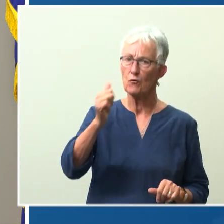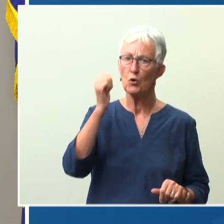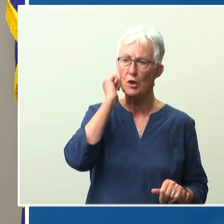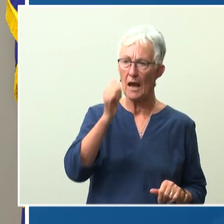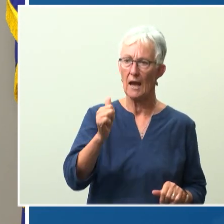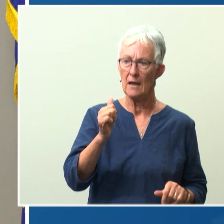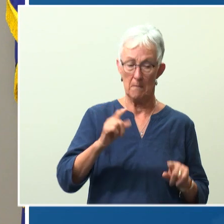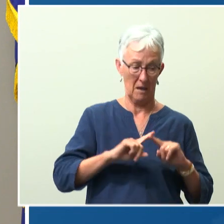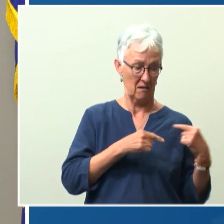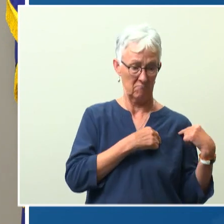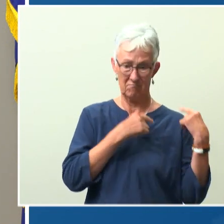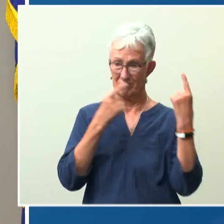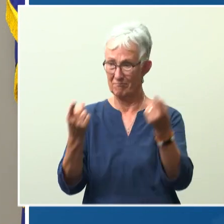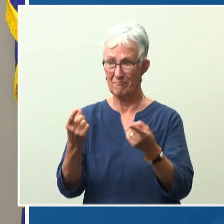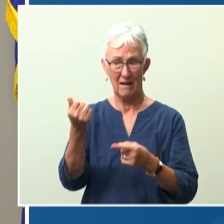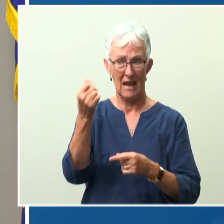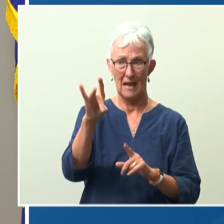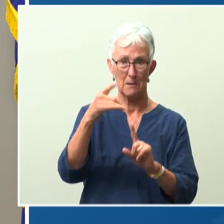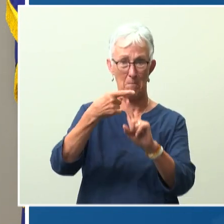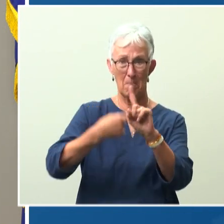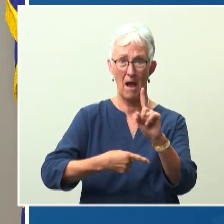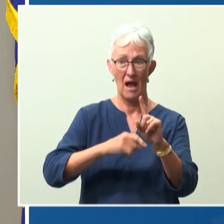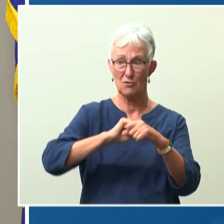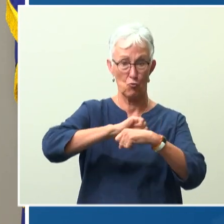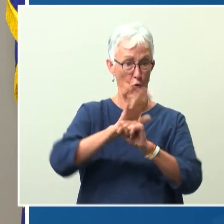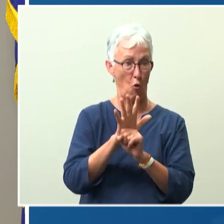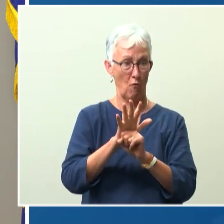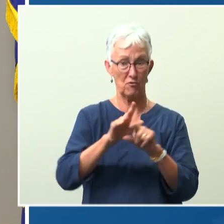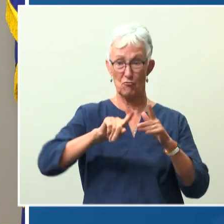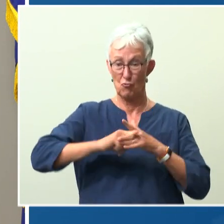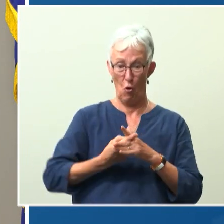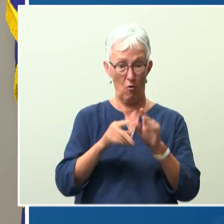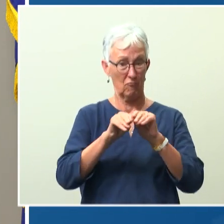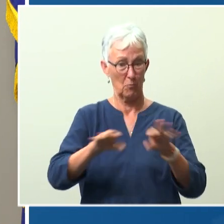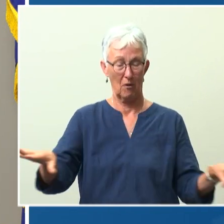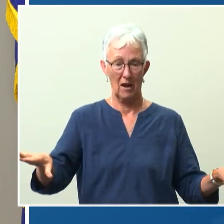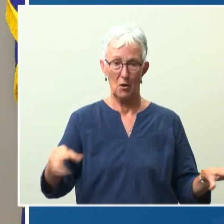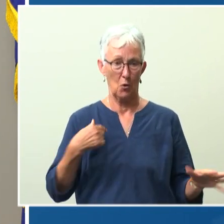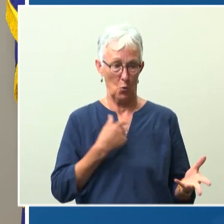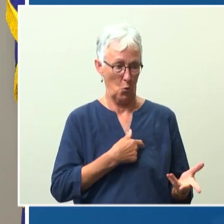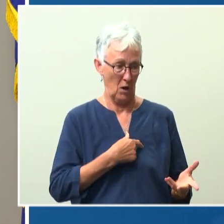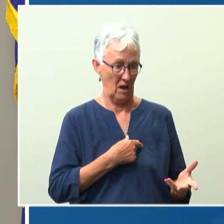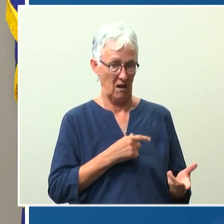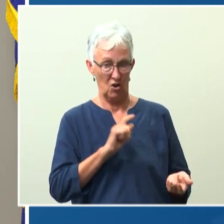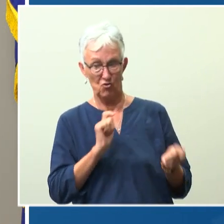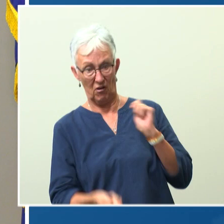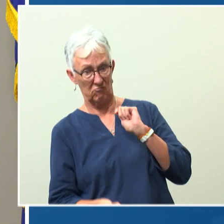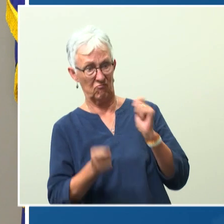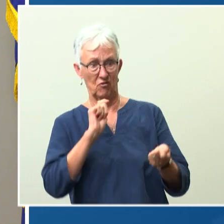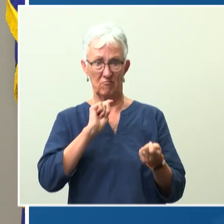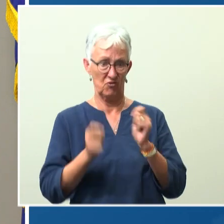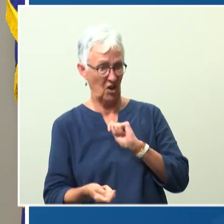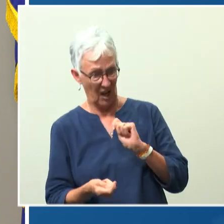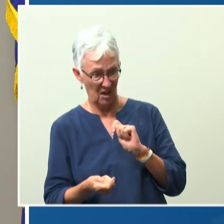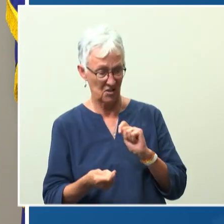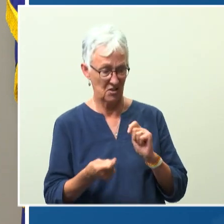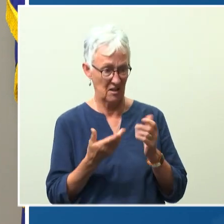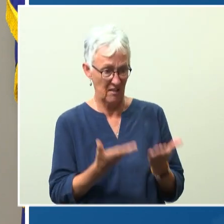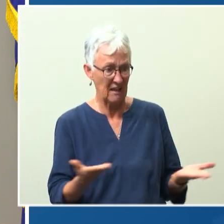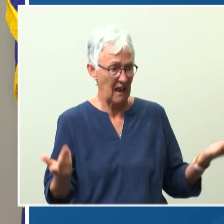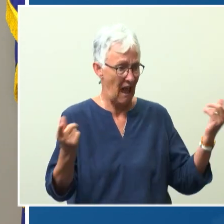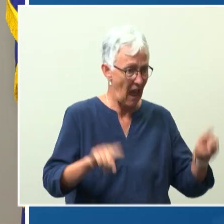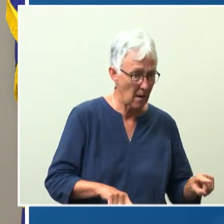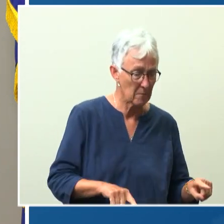consistently provide over the last 18 months. By wearing masks in school, this removes conflict, creates